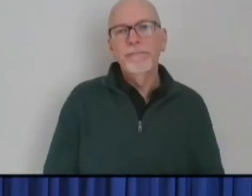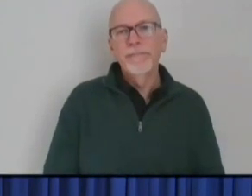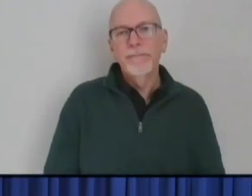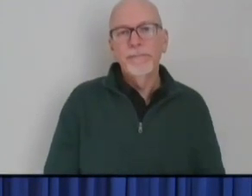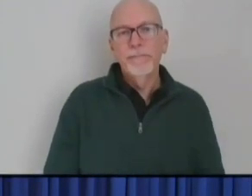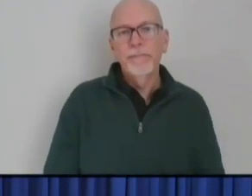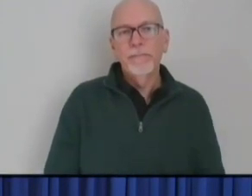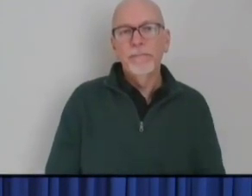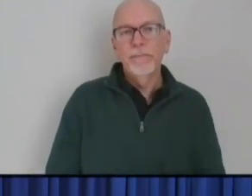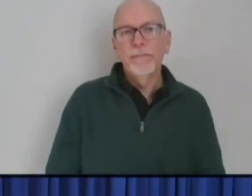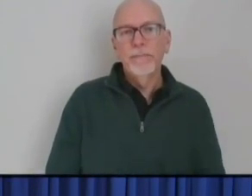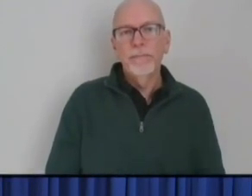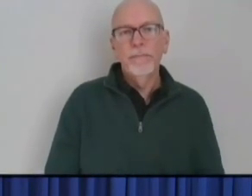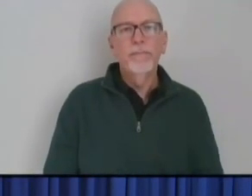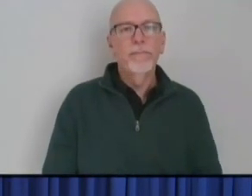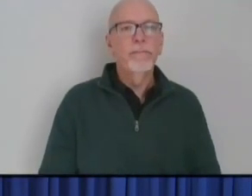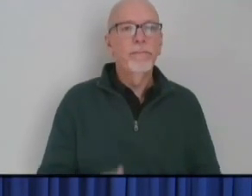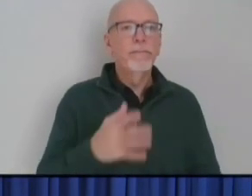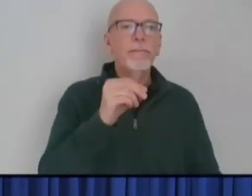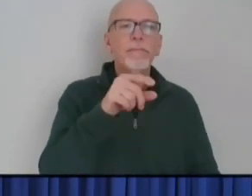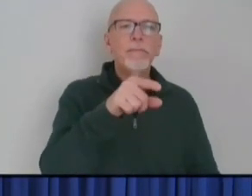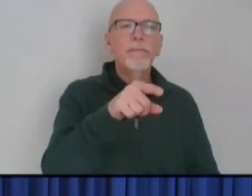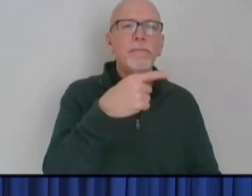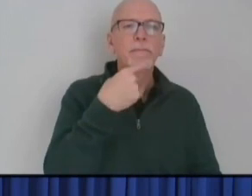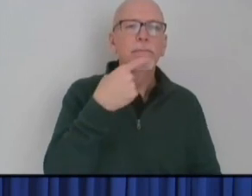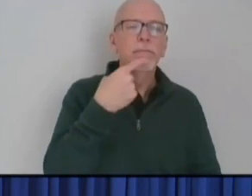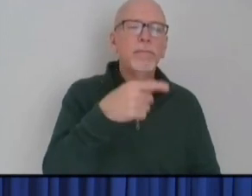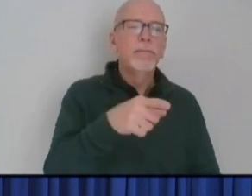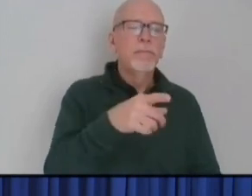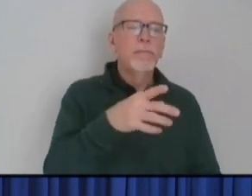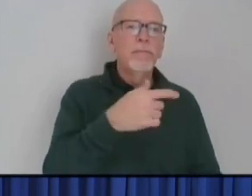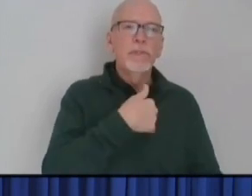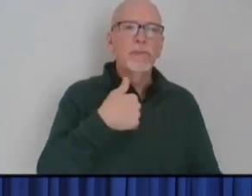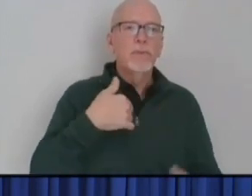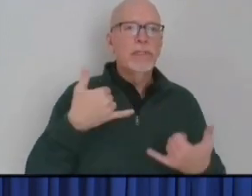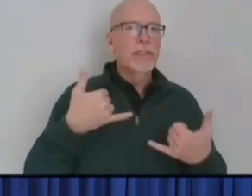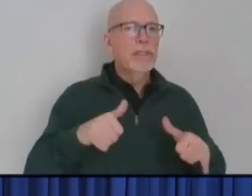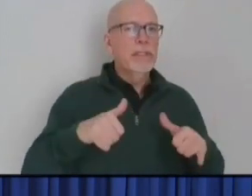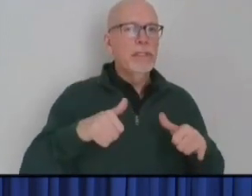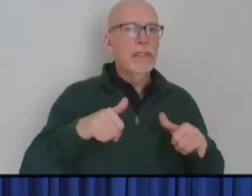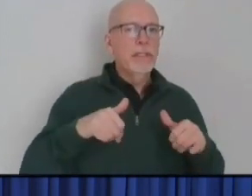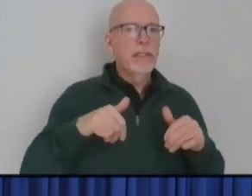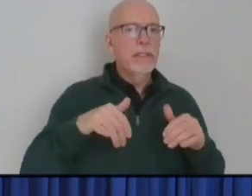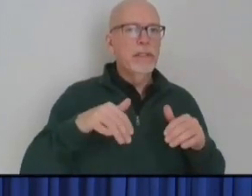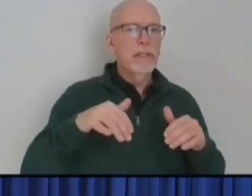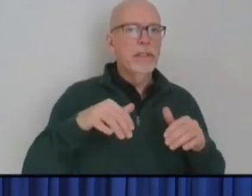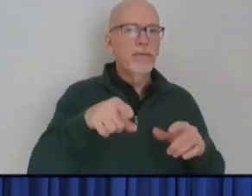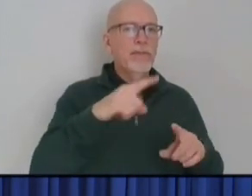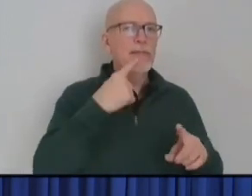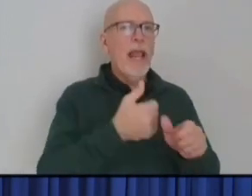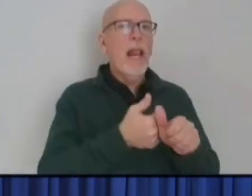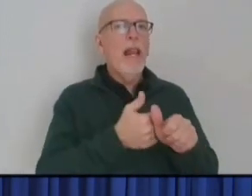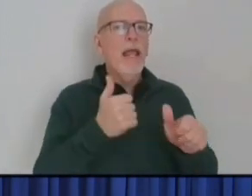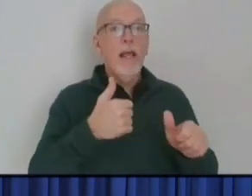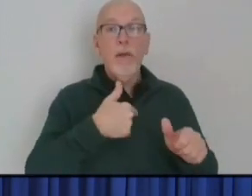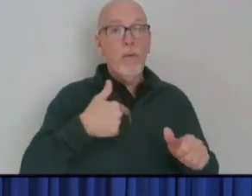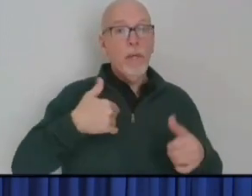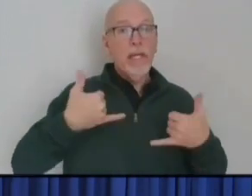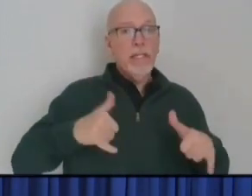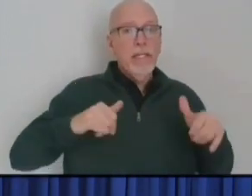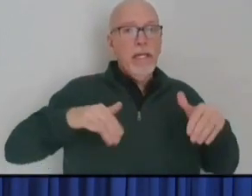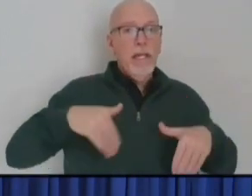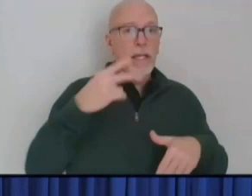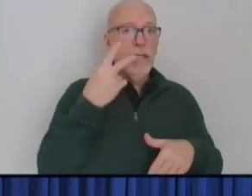Dr. Box, we still haven't seen, you mentioned lag, we still haven't seen what